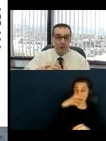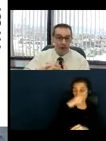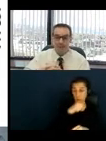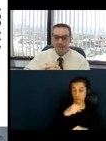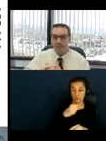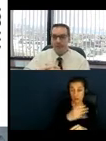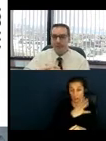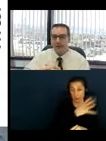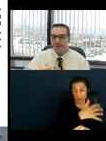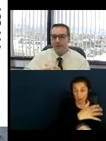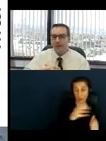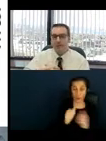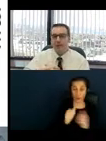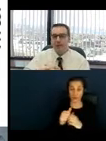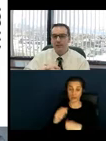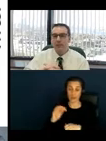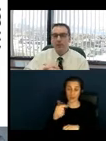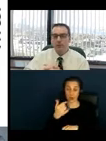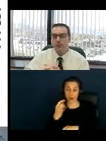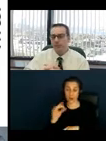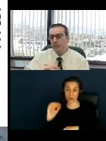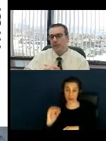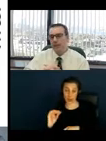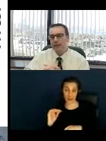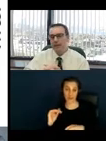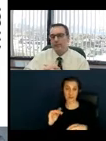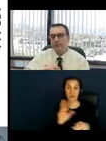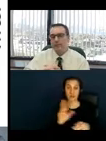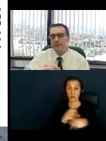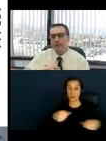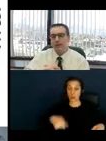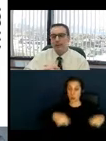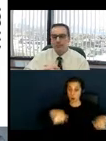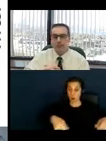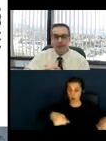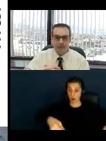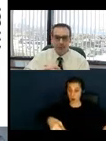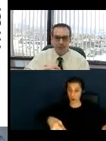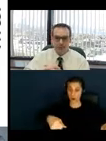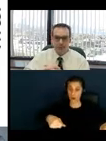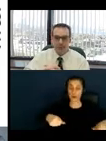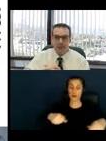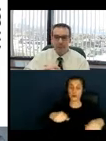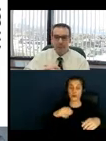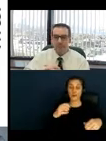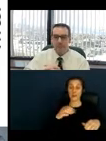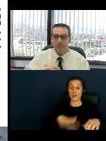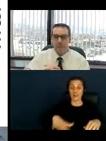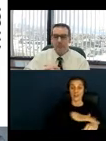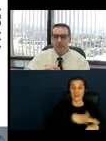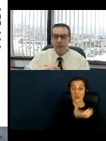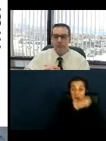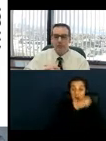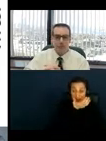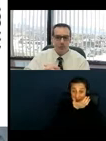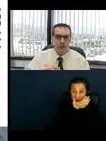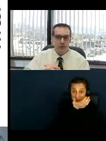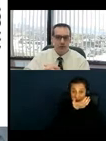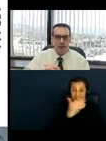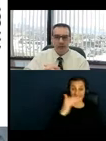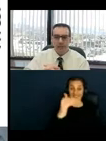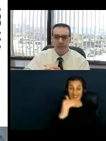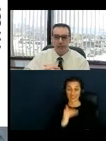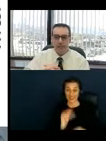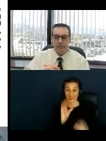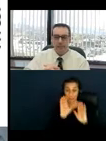grass. We also have in the lower picture, we have some igloos that have been set up to be used for